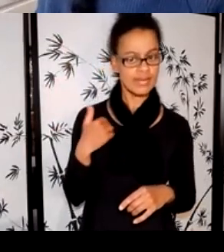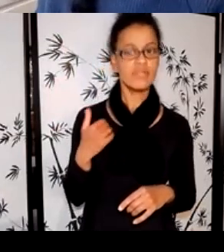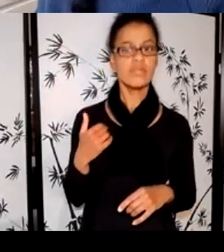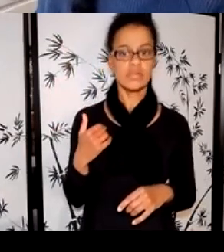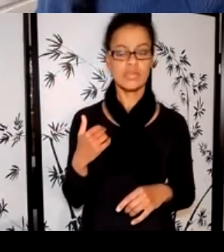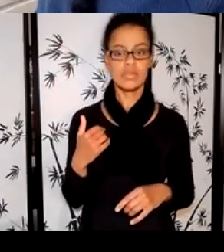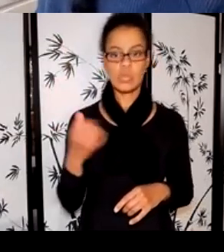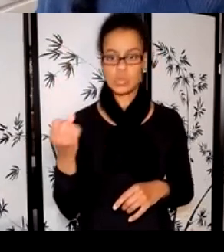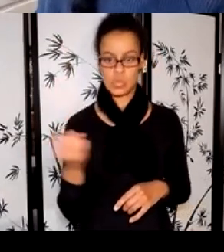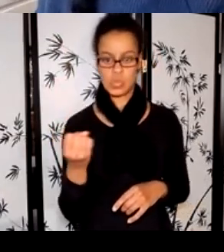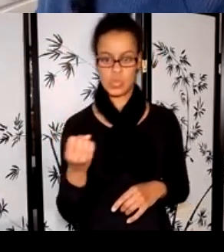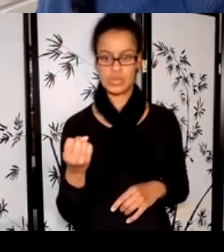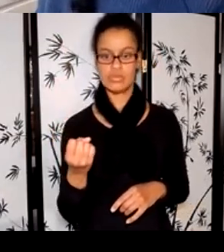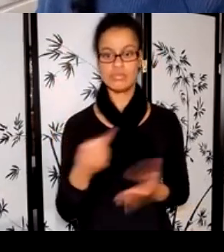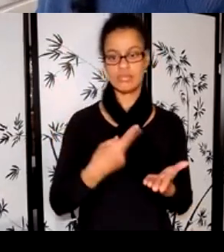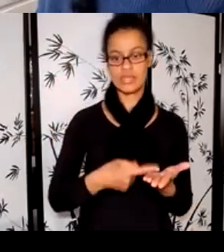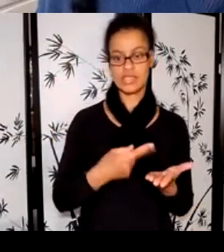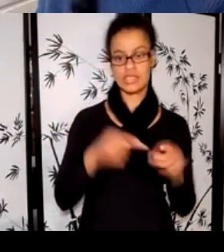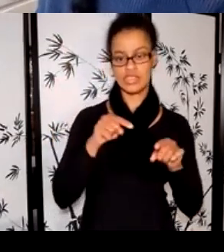All right, moving on.